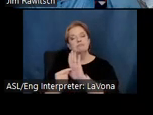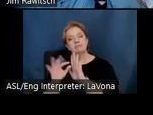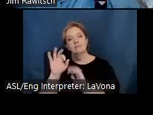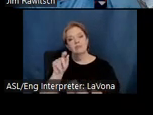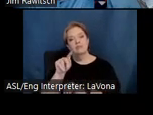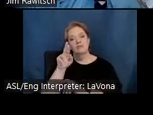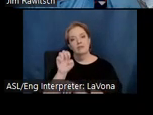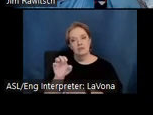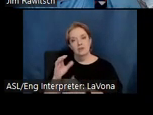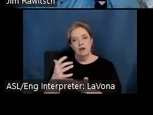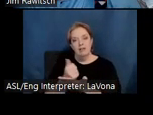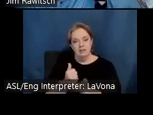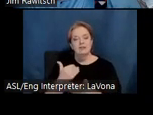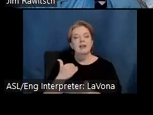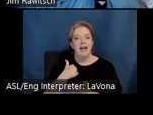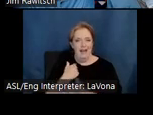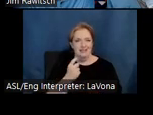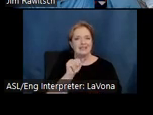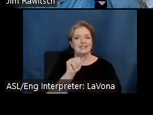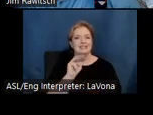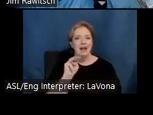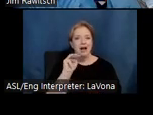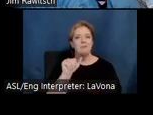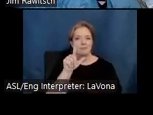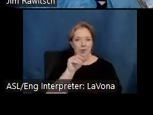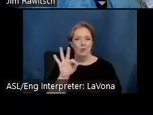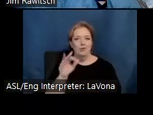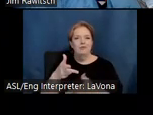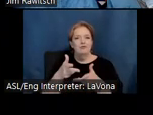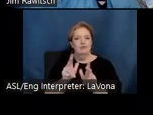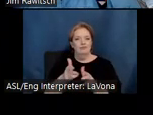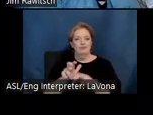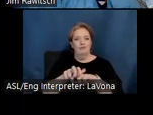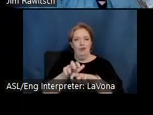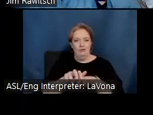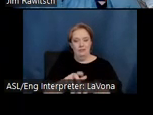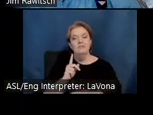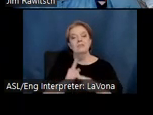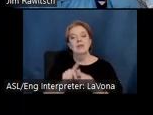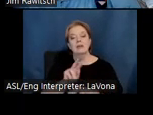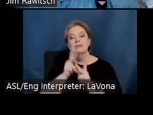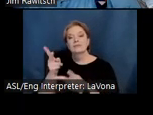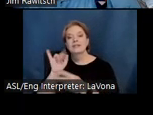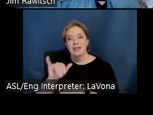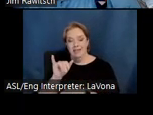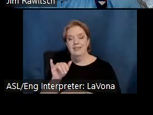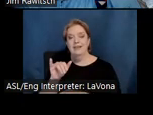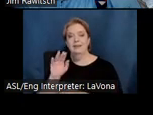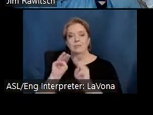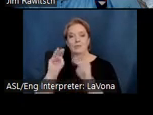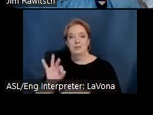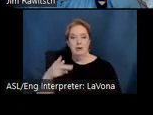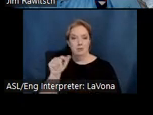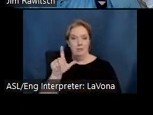a Sam Malou frocker. For a visit, the Museum of Paleontology. Its founder unearthed his first